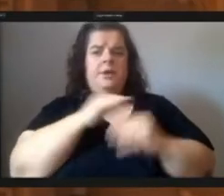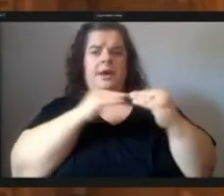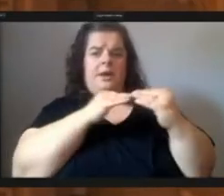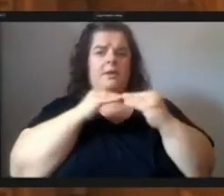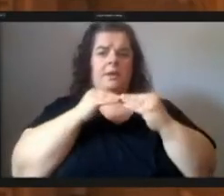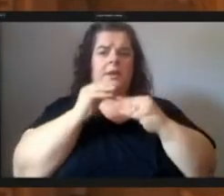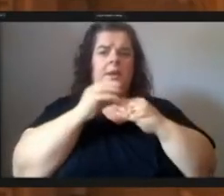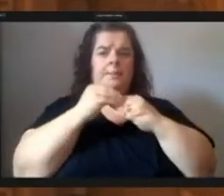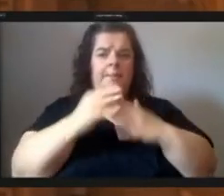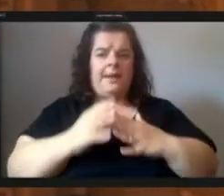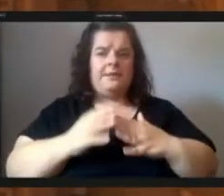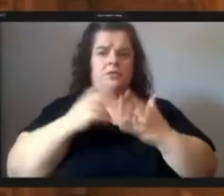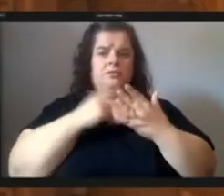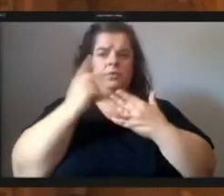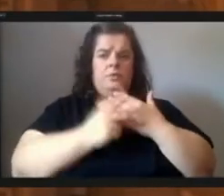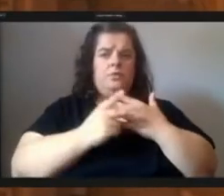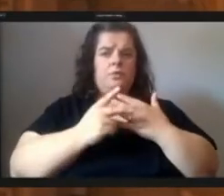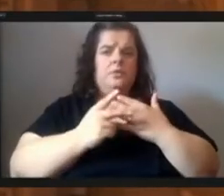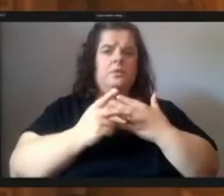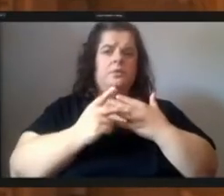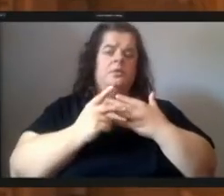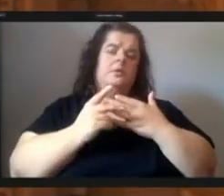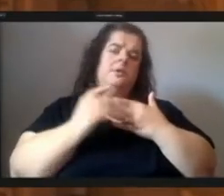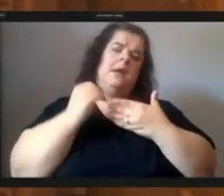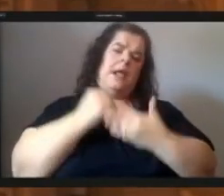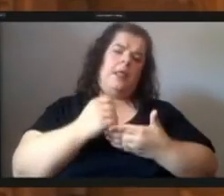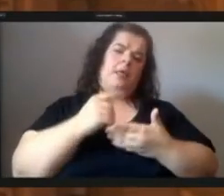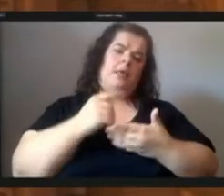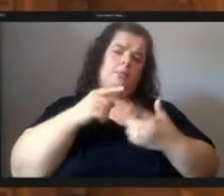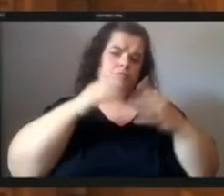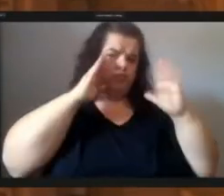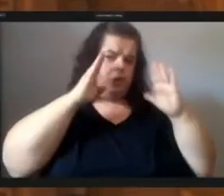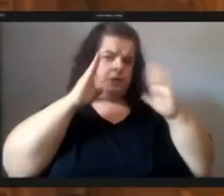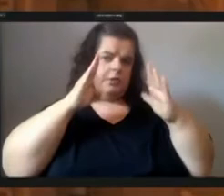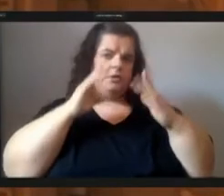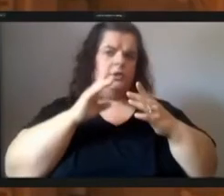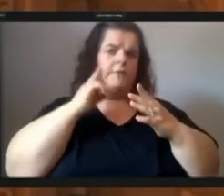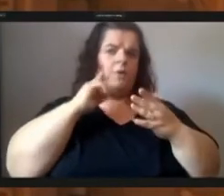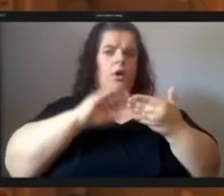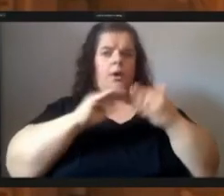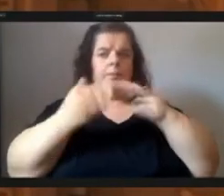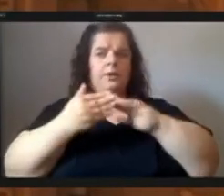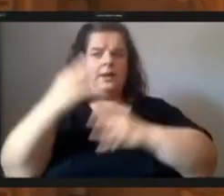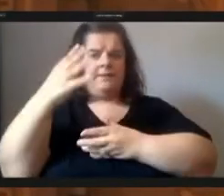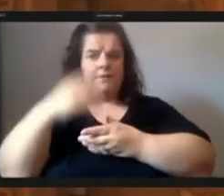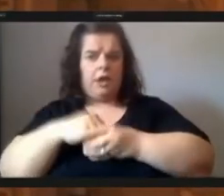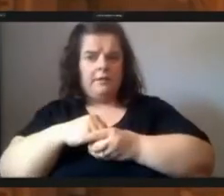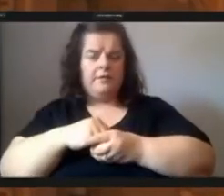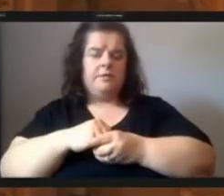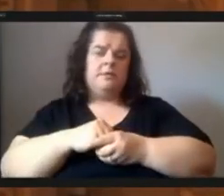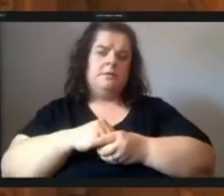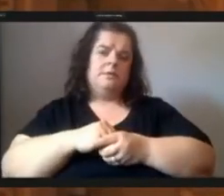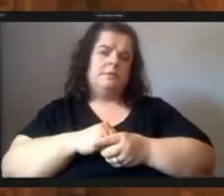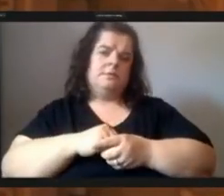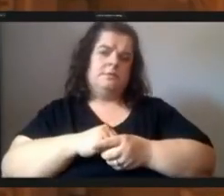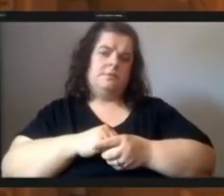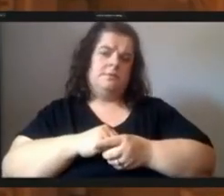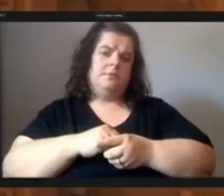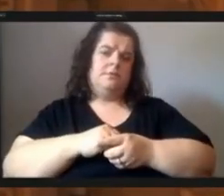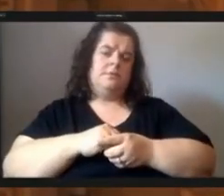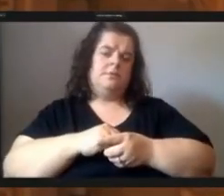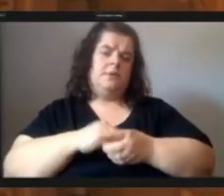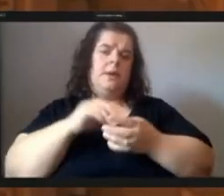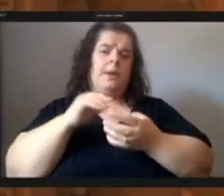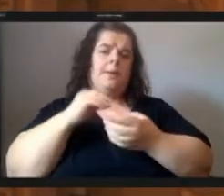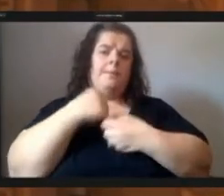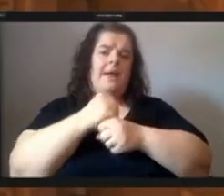program in hopes to draw attention and more community involvement at making pittsburgh a food